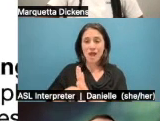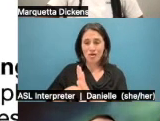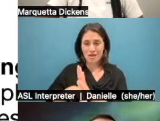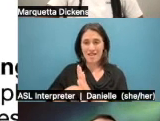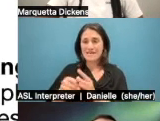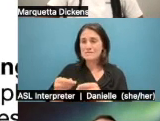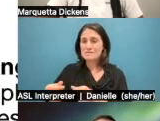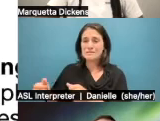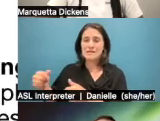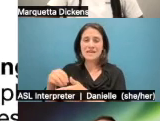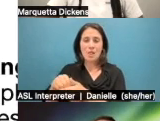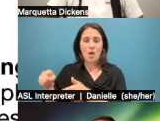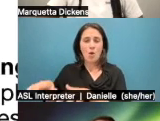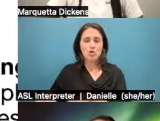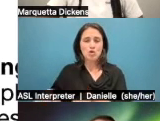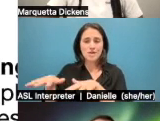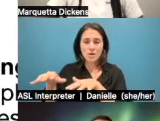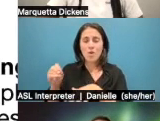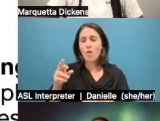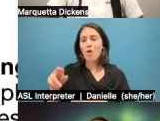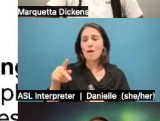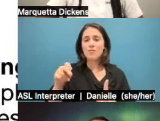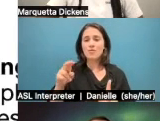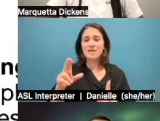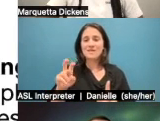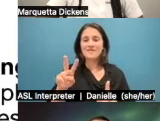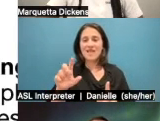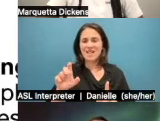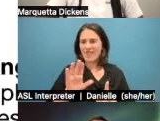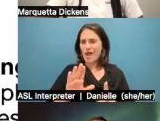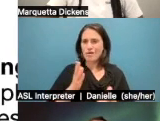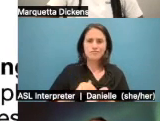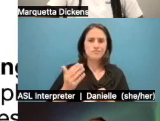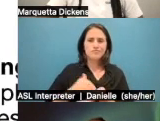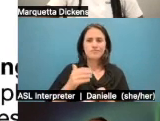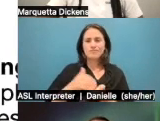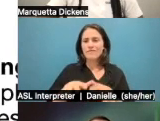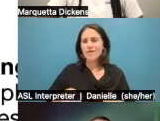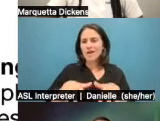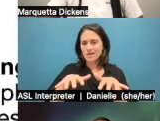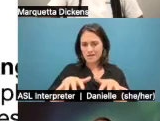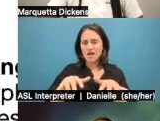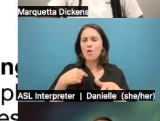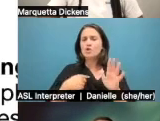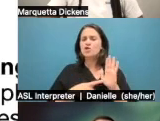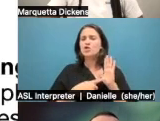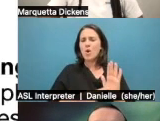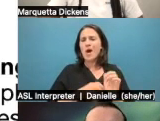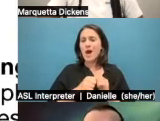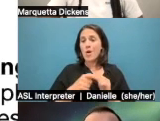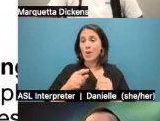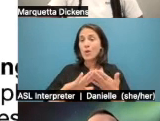town like Princeville. Um, what I like to do also is show how they're taking their own agency and responding to their own,